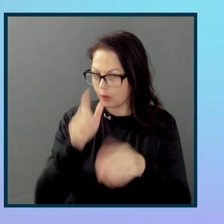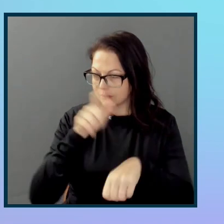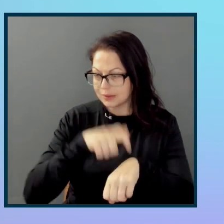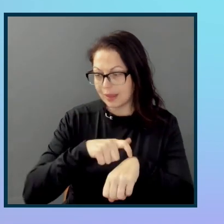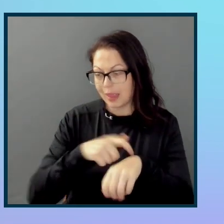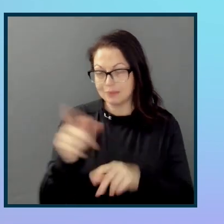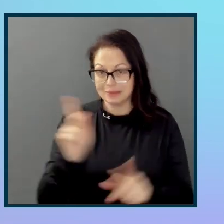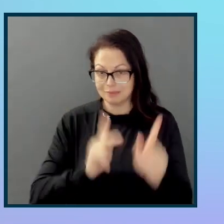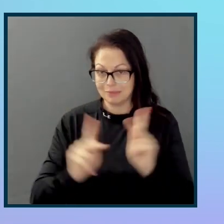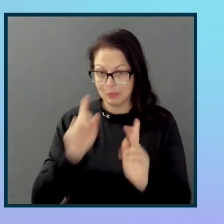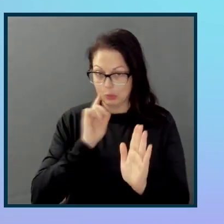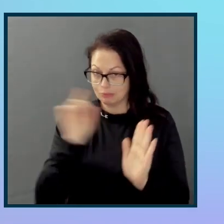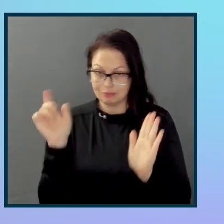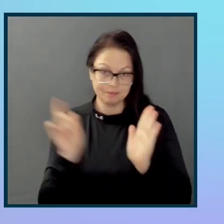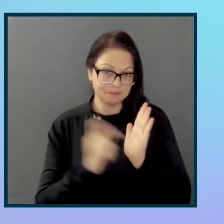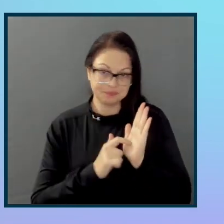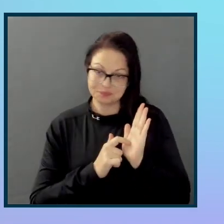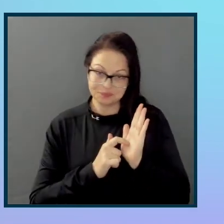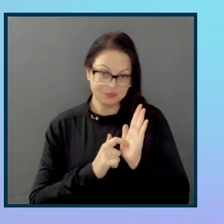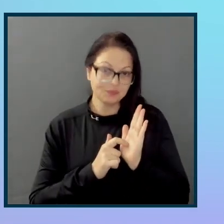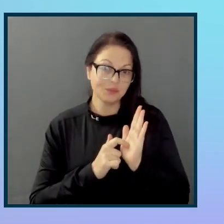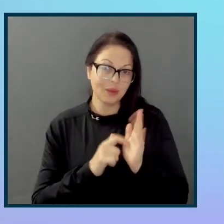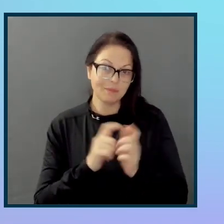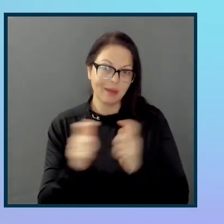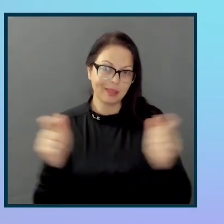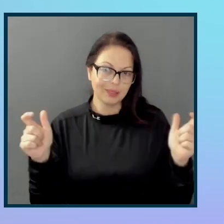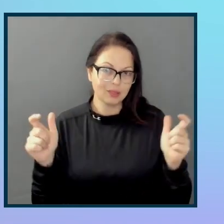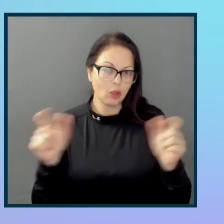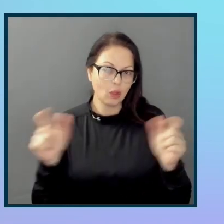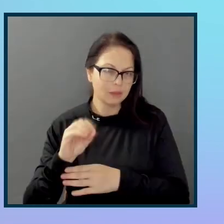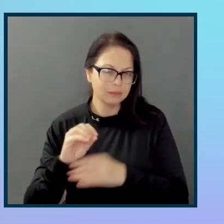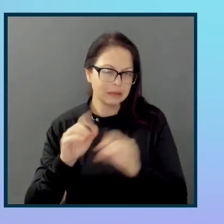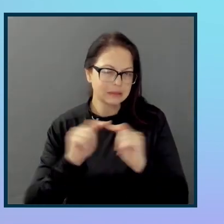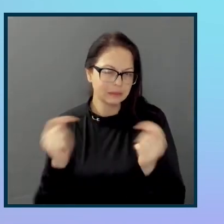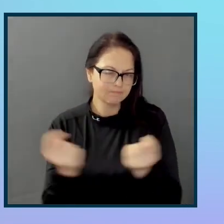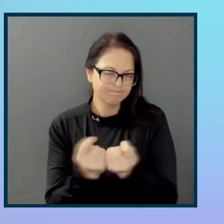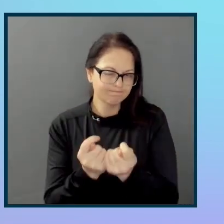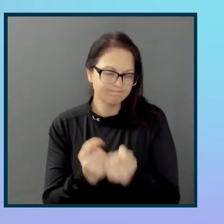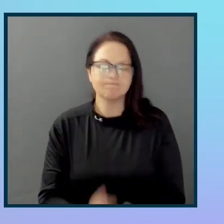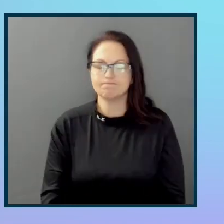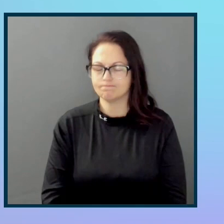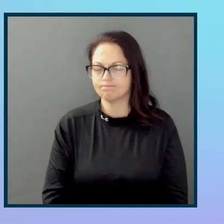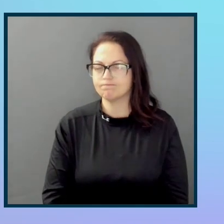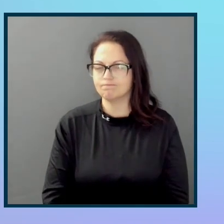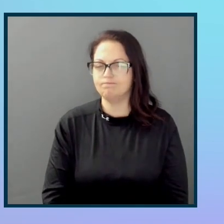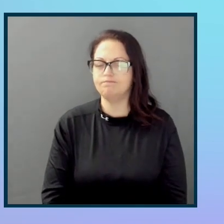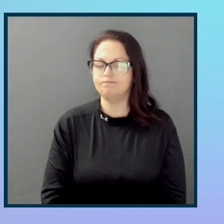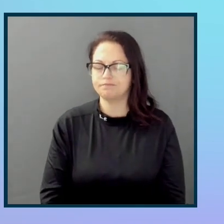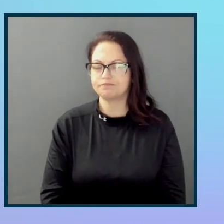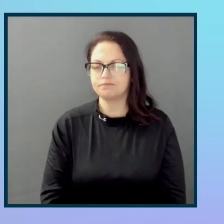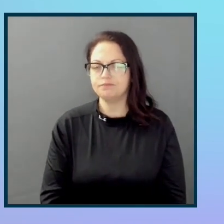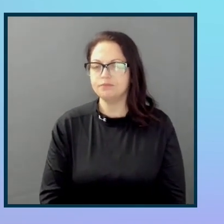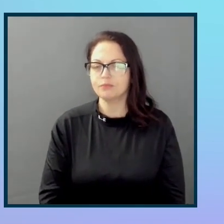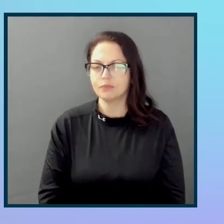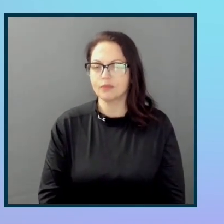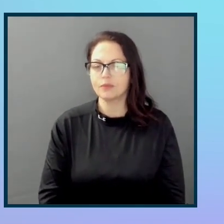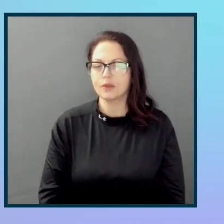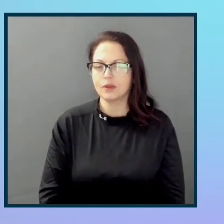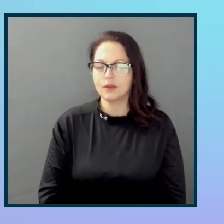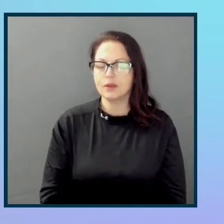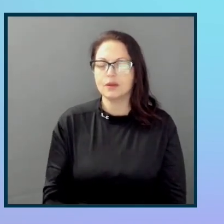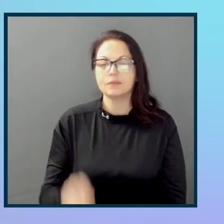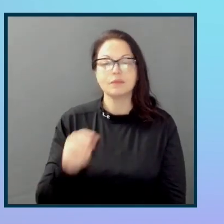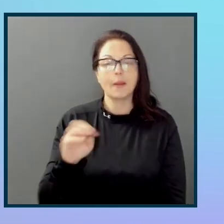by sort of wider engineering teams. So that's a great